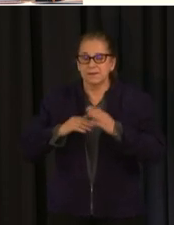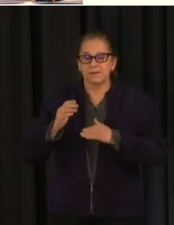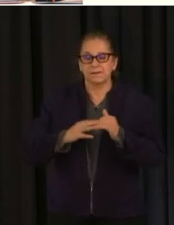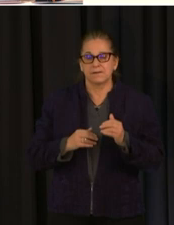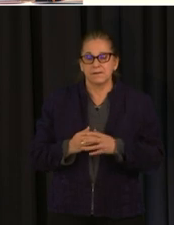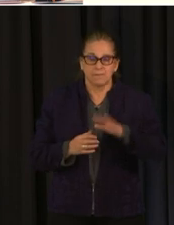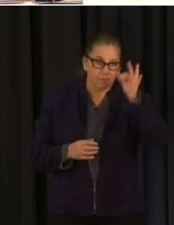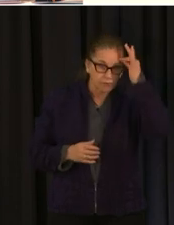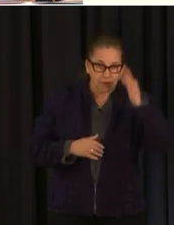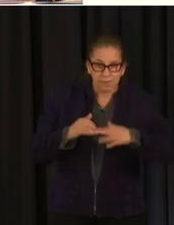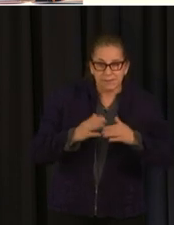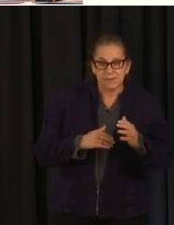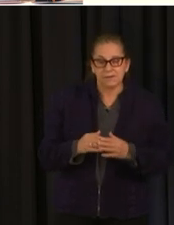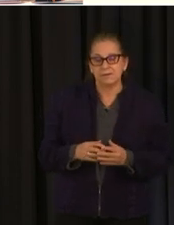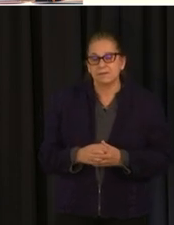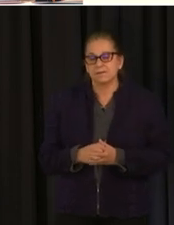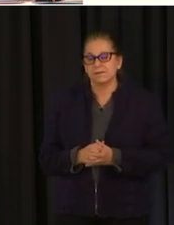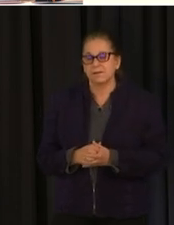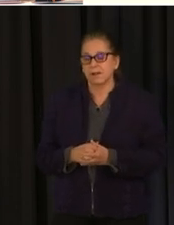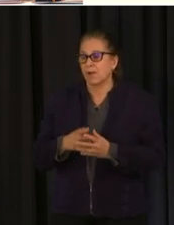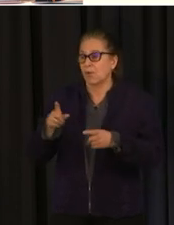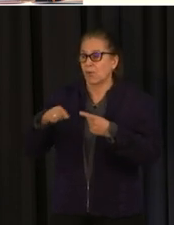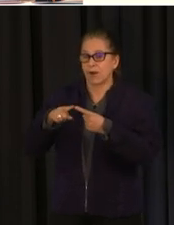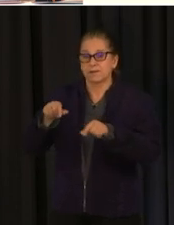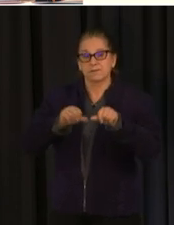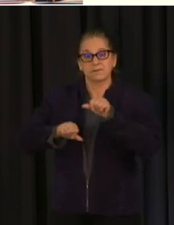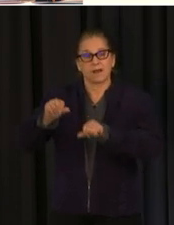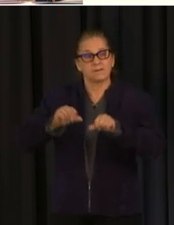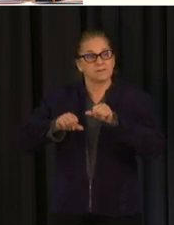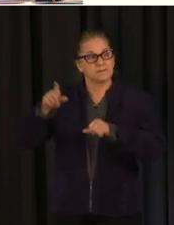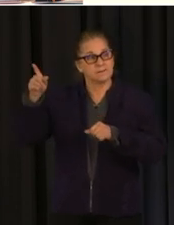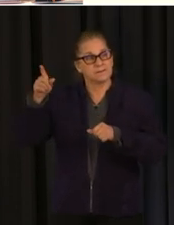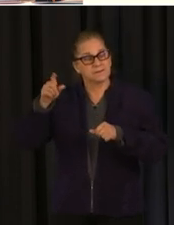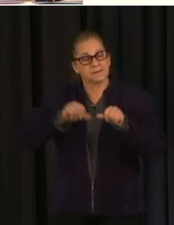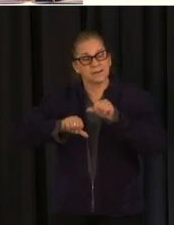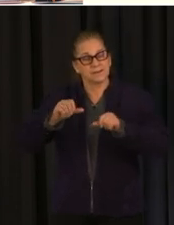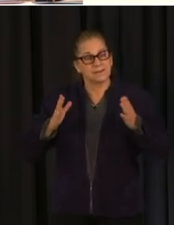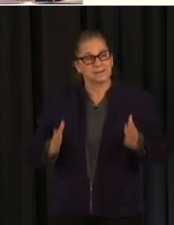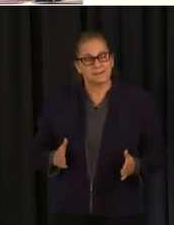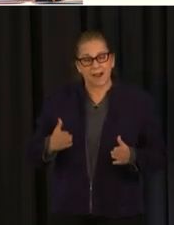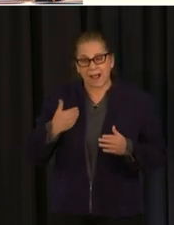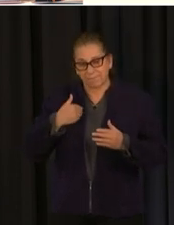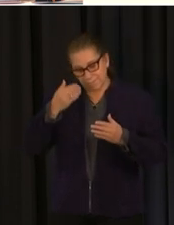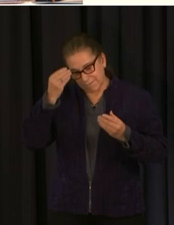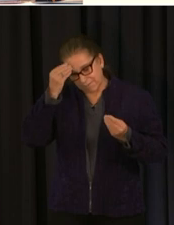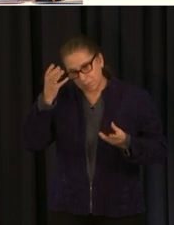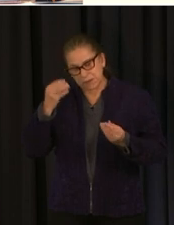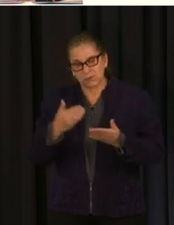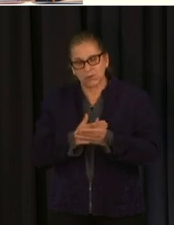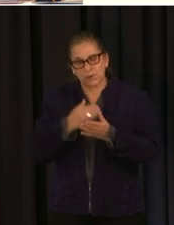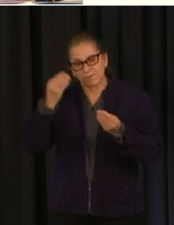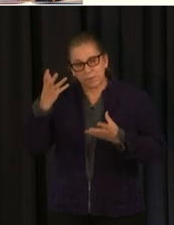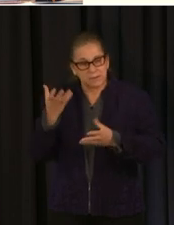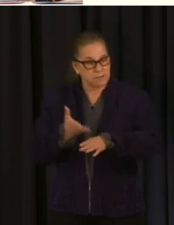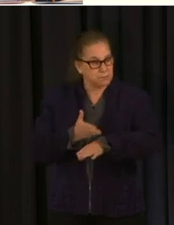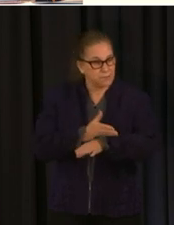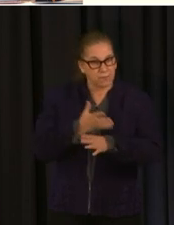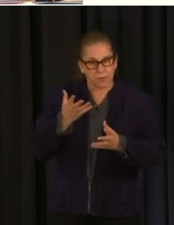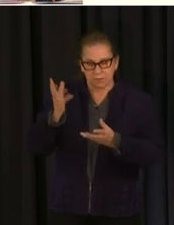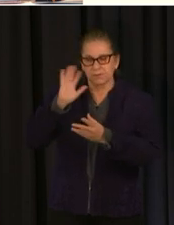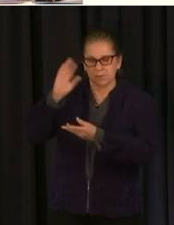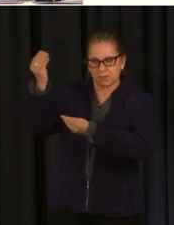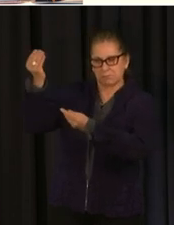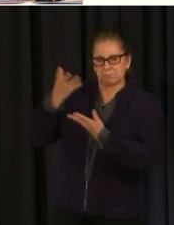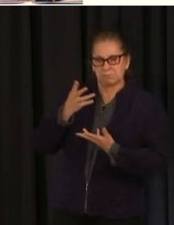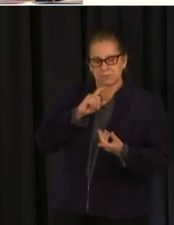that improves uh we'll be able to make changes but we're emphasizing as the mayor said mask try travel guidance uh travel